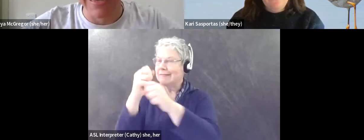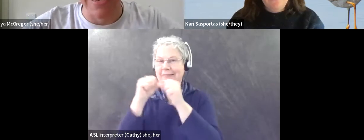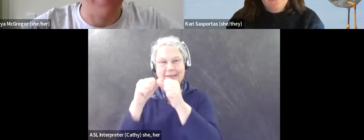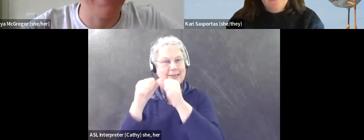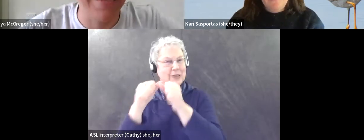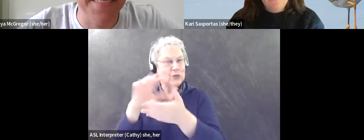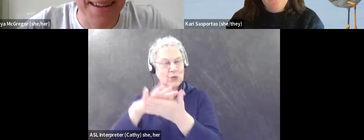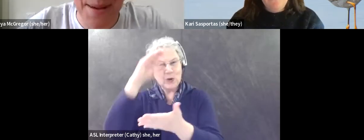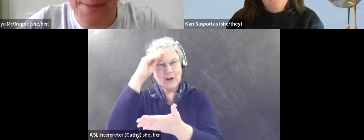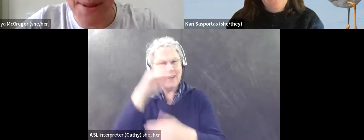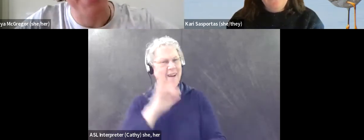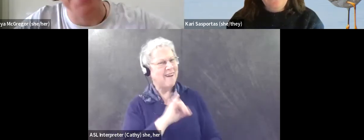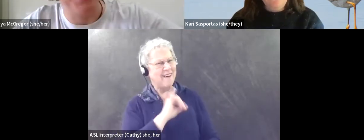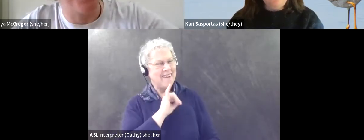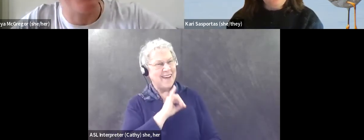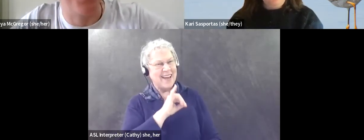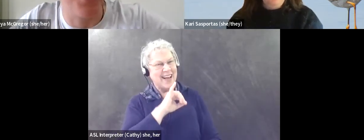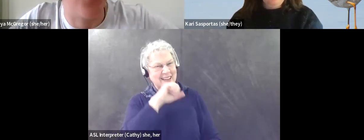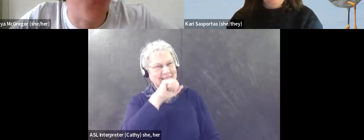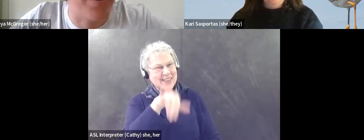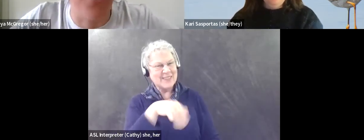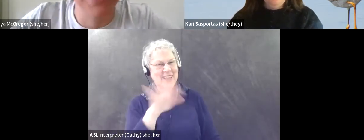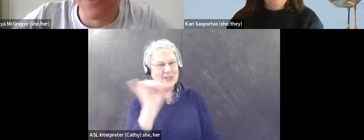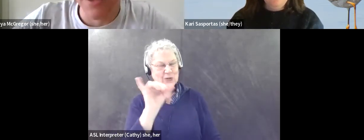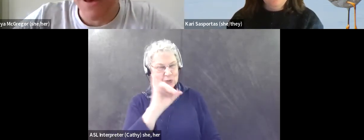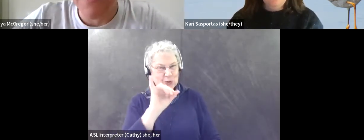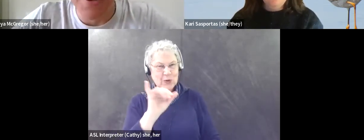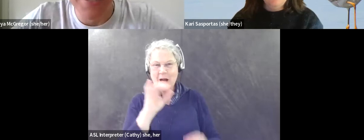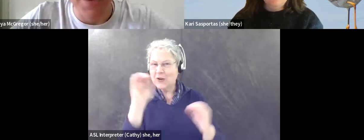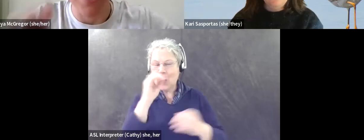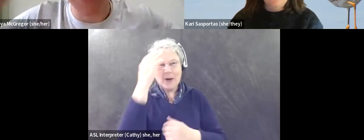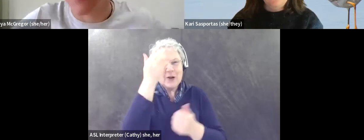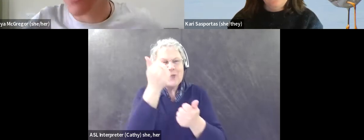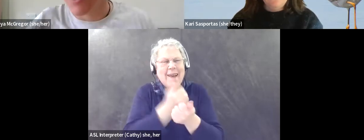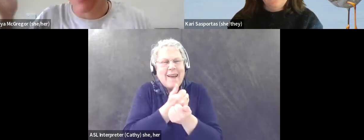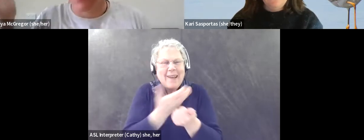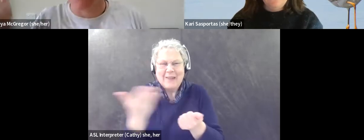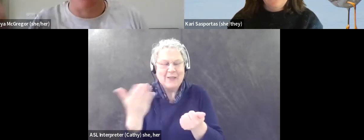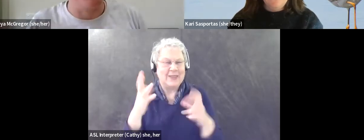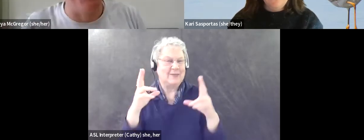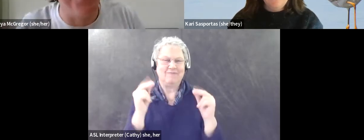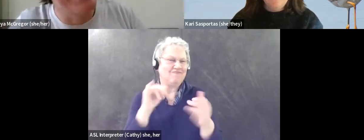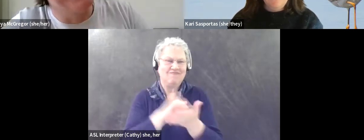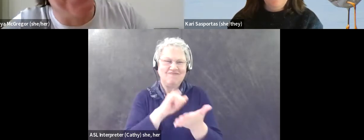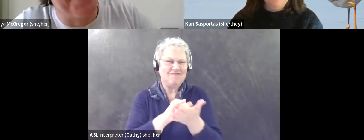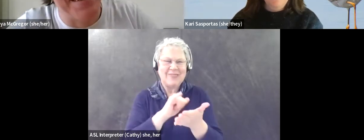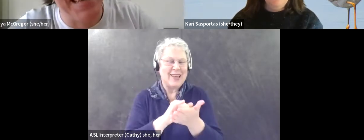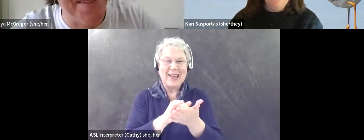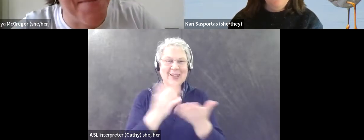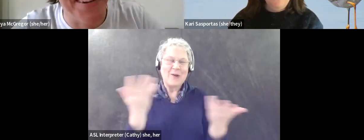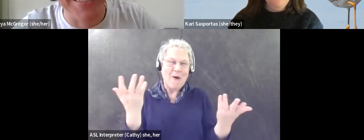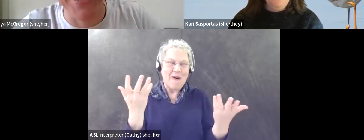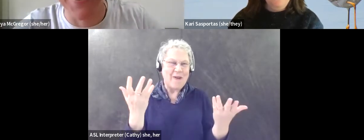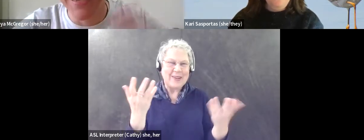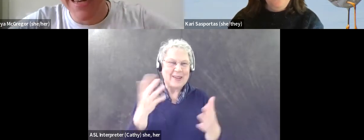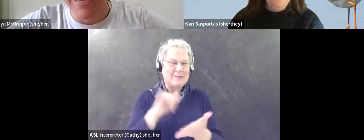Yeah, yeah. I love that about birding too. There's always one to learn. No one knows everything about birds because humanity as a whole doesn't know everything